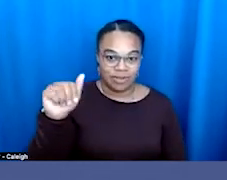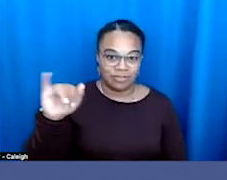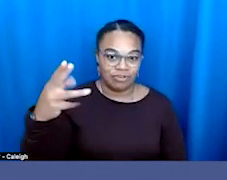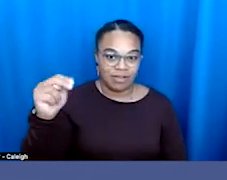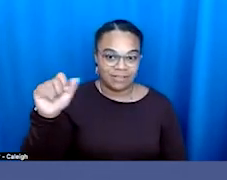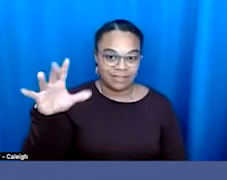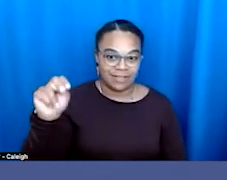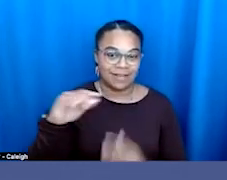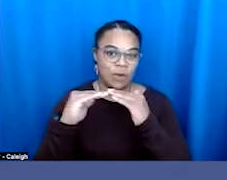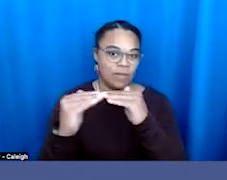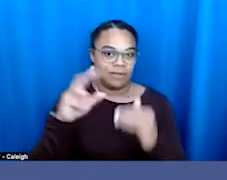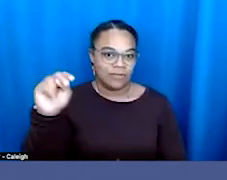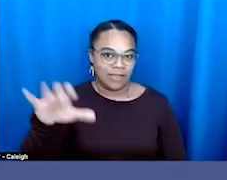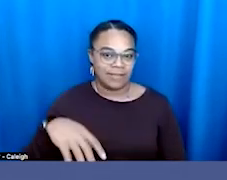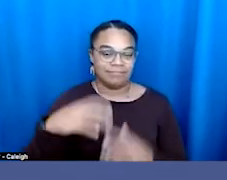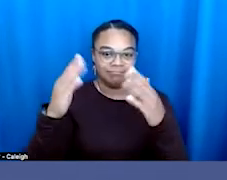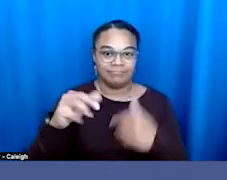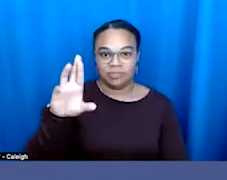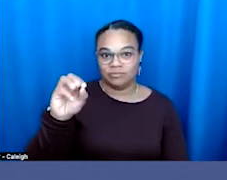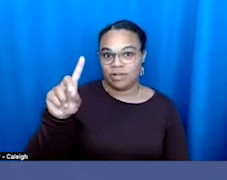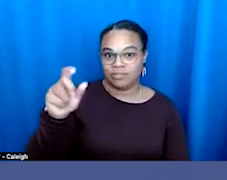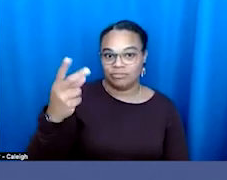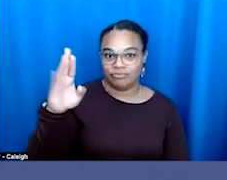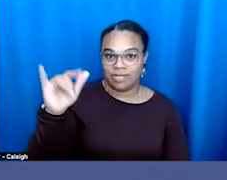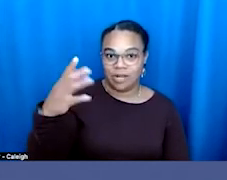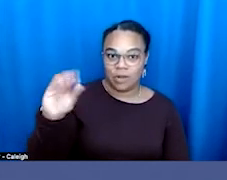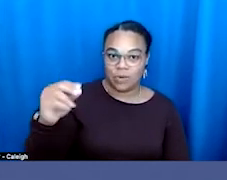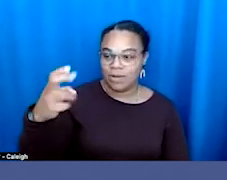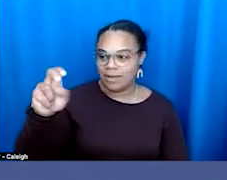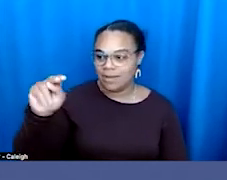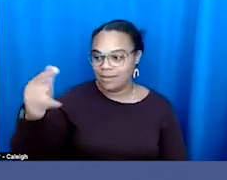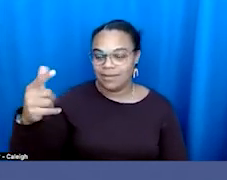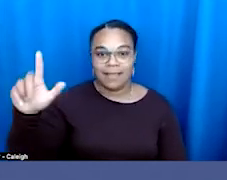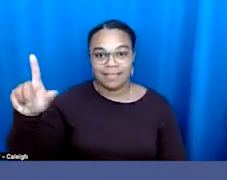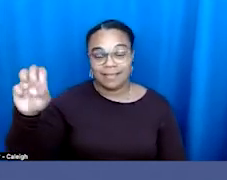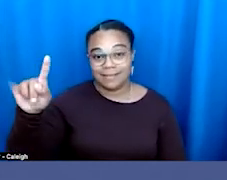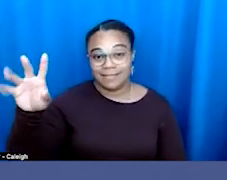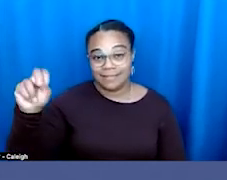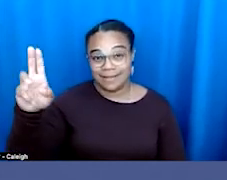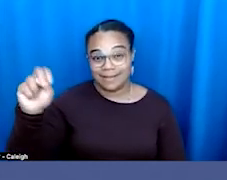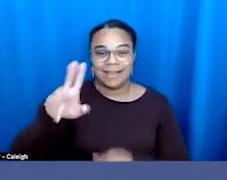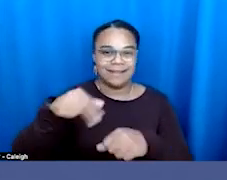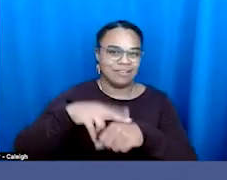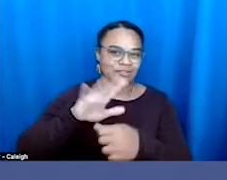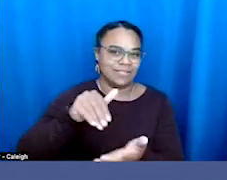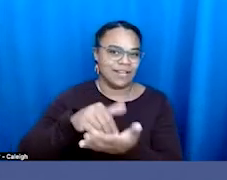North Carolina, Rodrigo Heng-Laintonen of National Center for Transgender Equality,